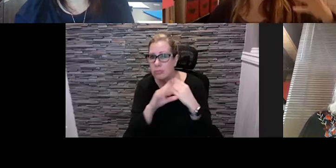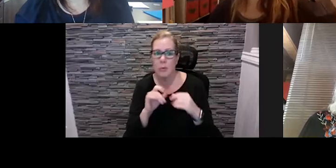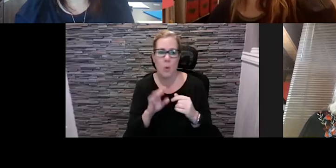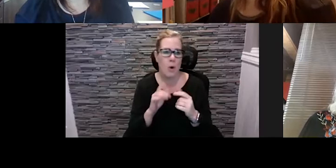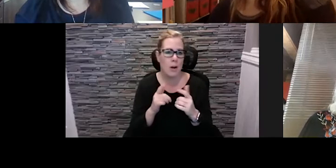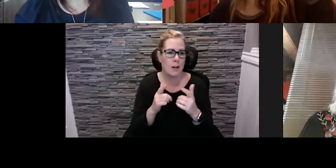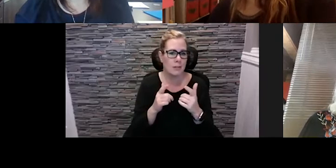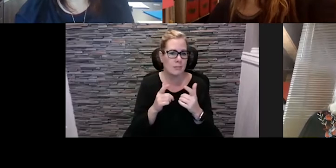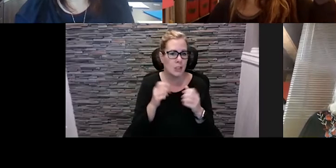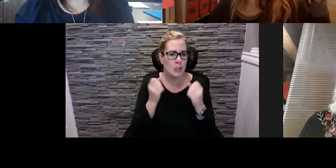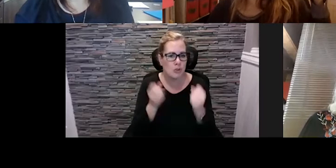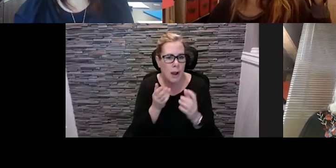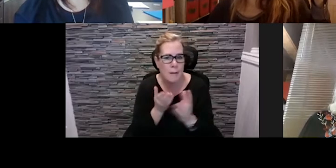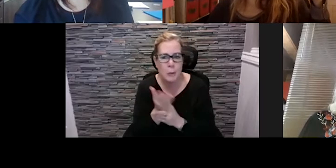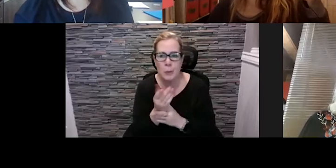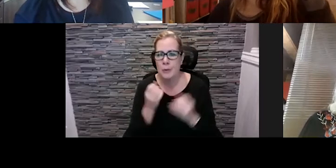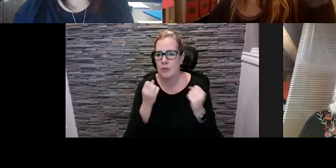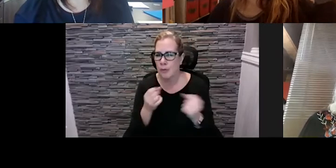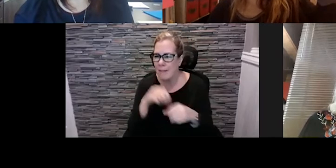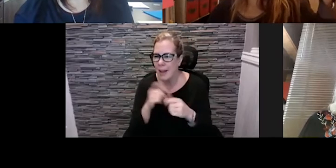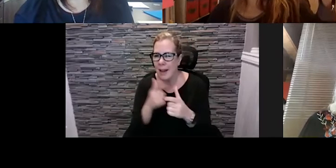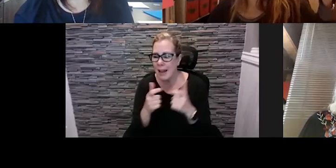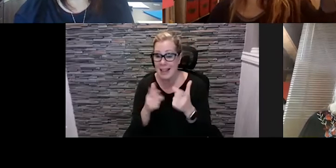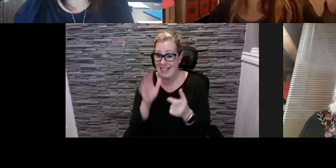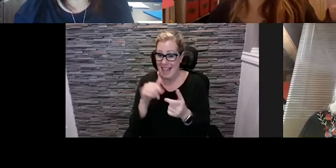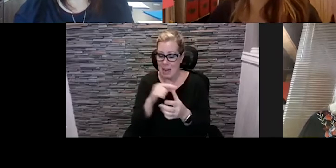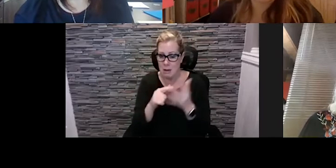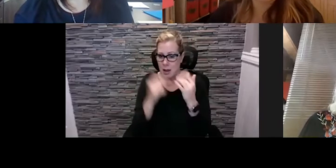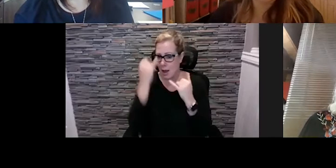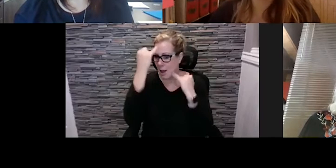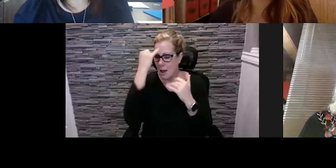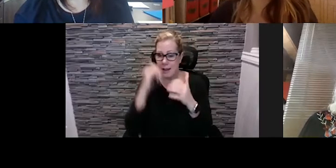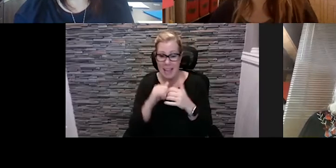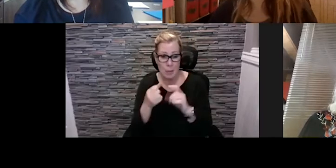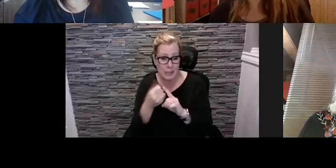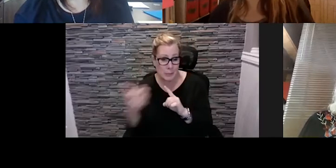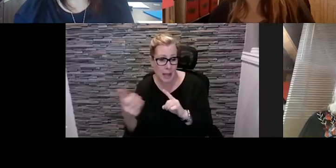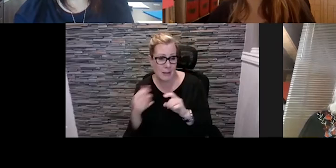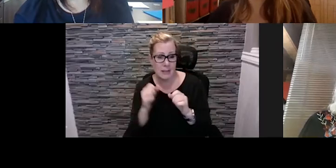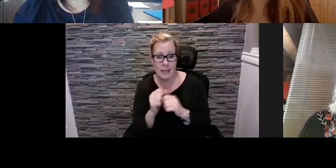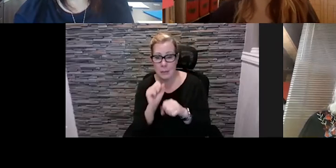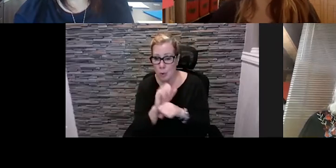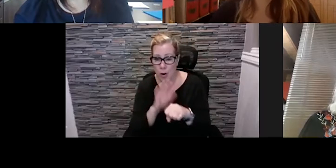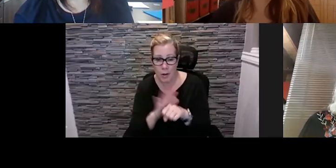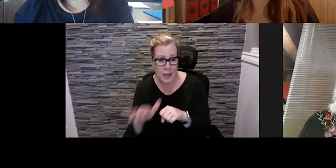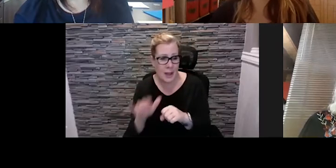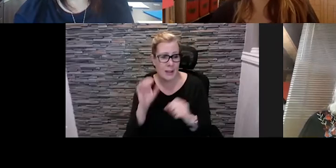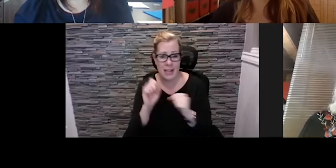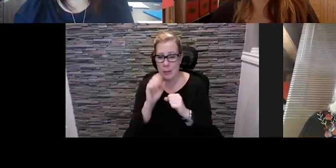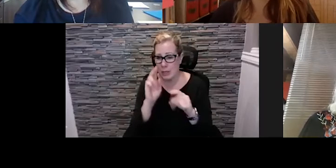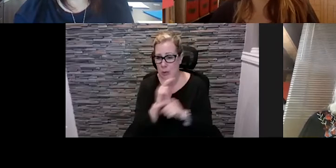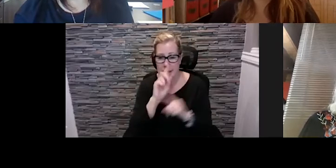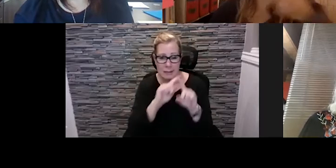or or worked on in a in a different kind of way uh for the year ahead um